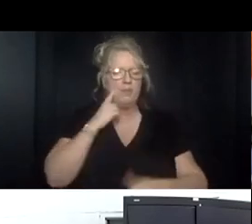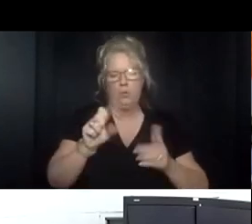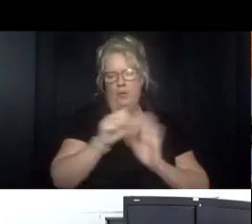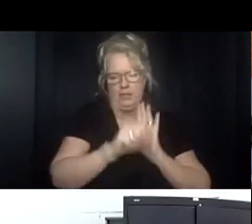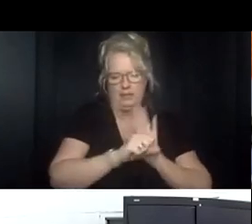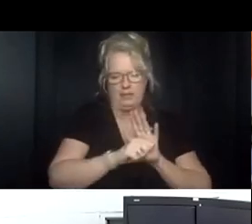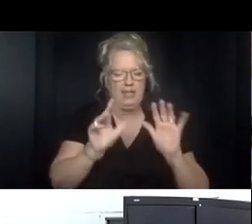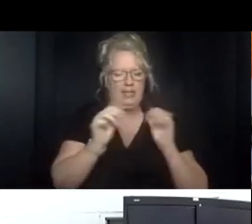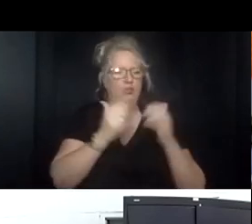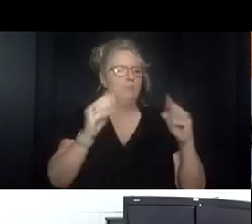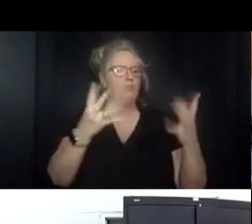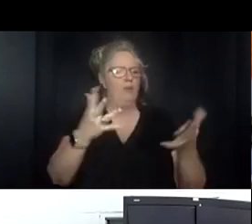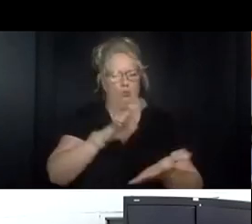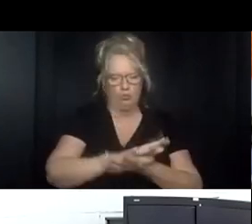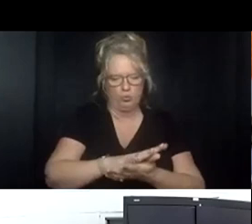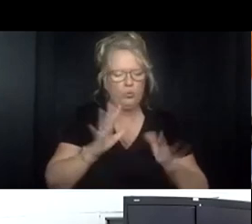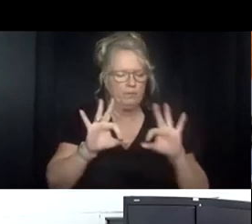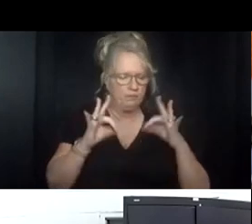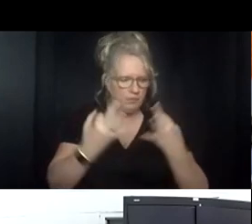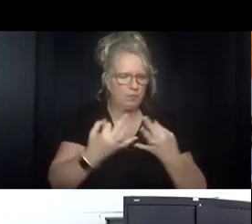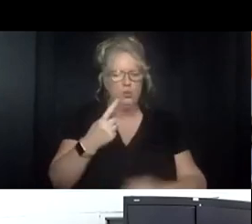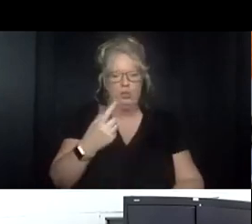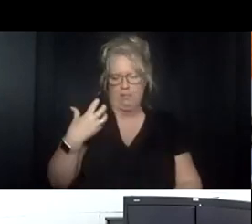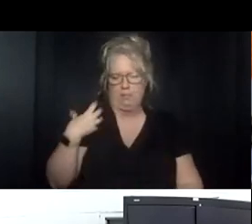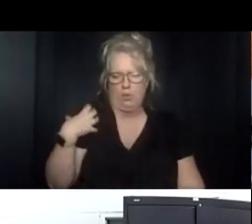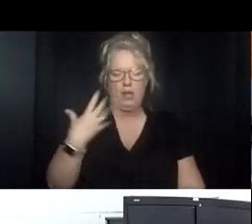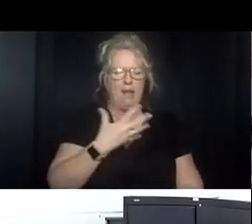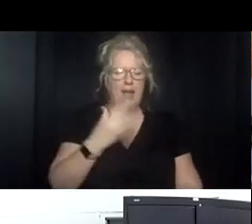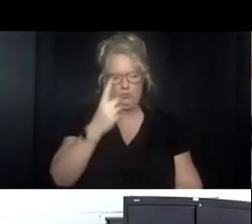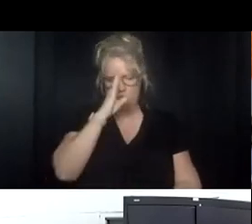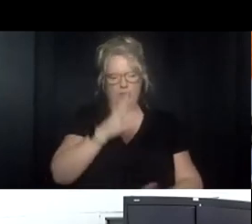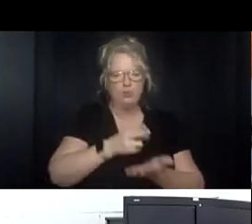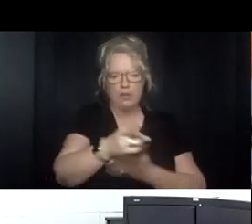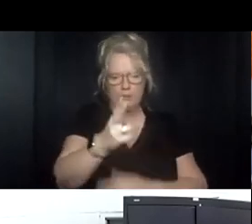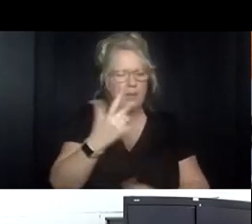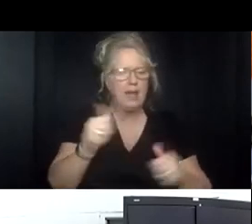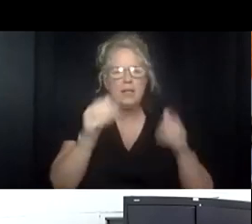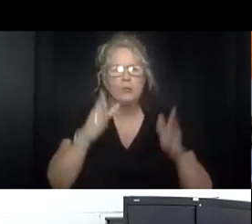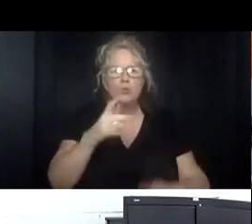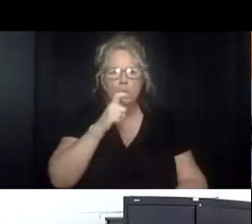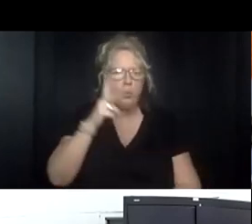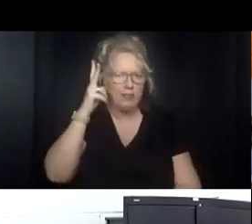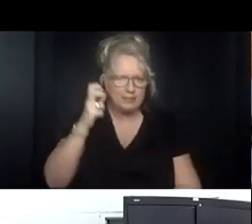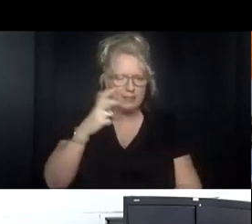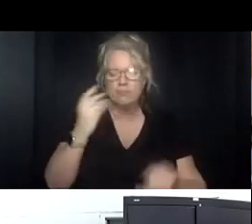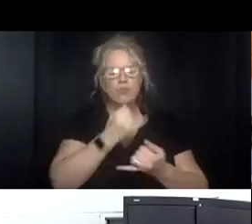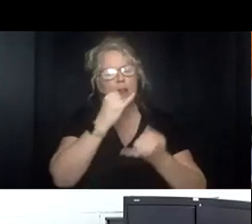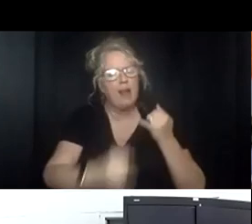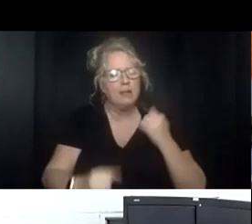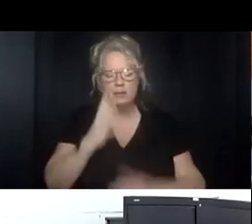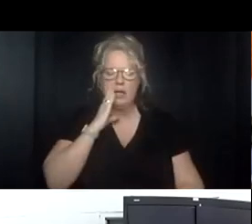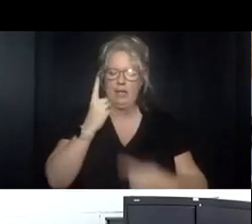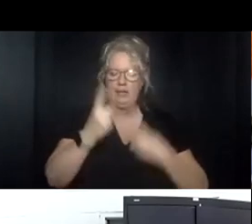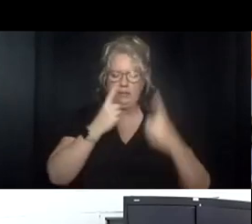providers schools families employers and quite frankly anyone who will listen to me but lastly i consider